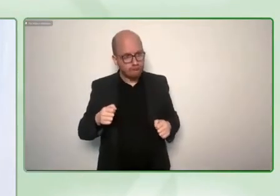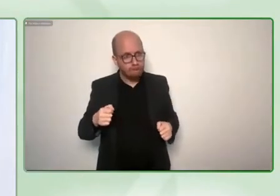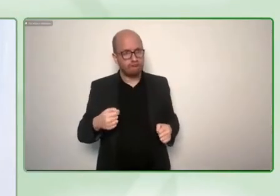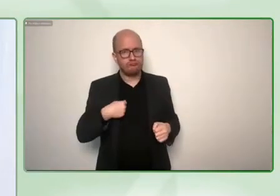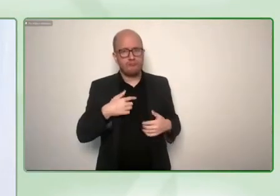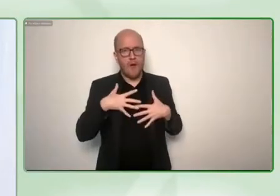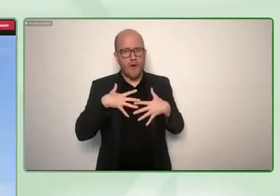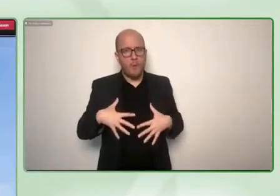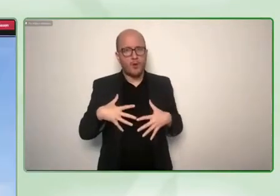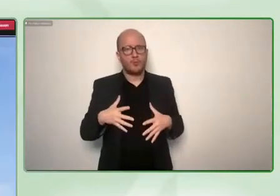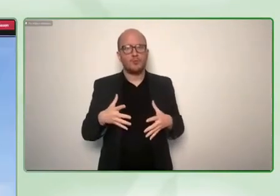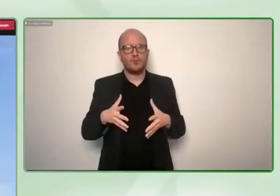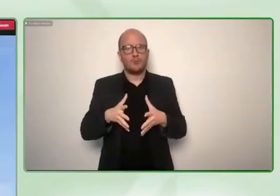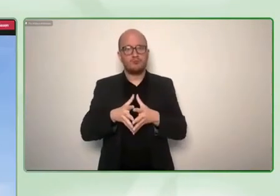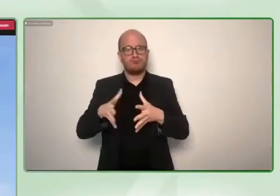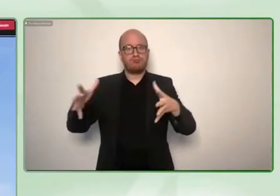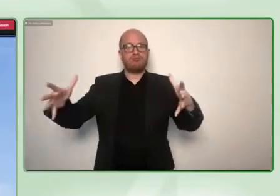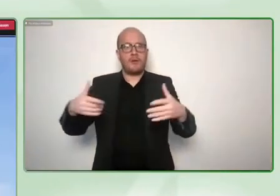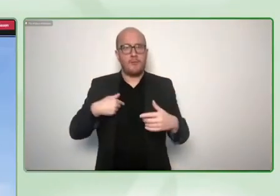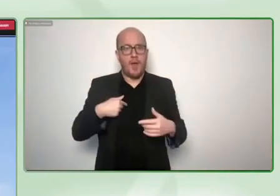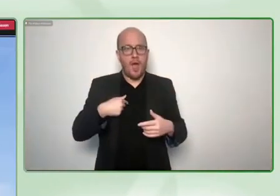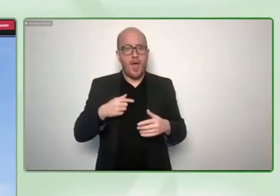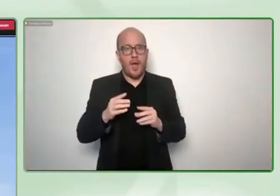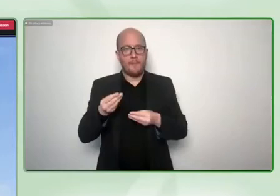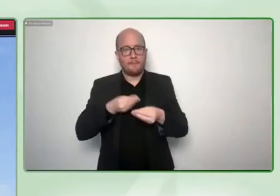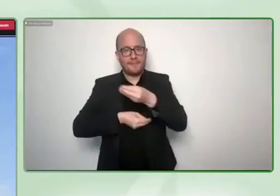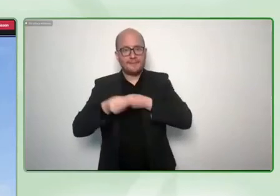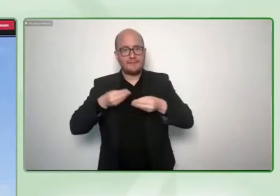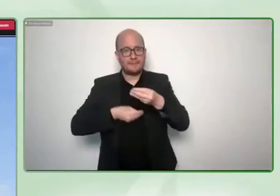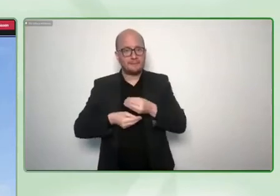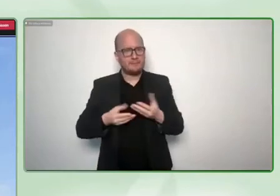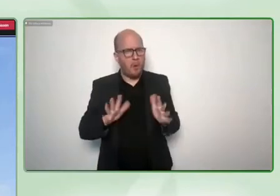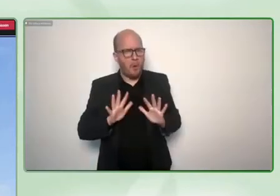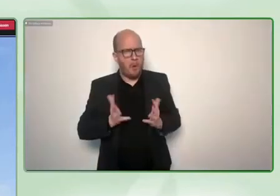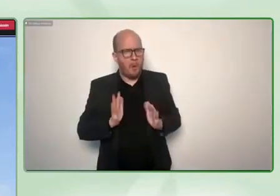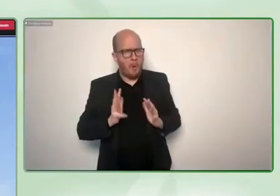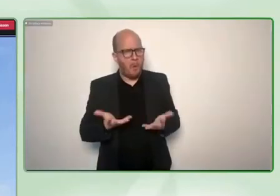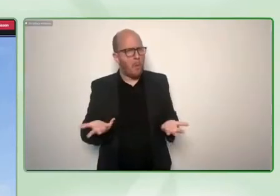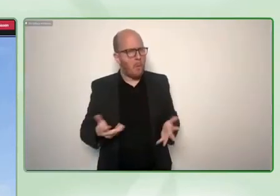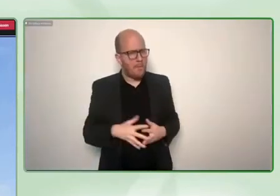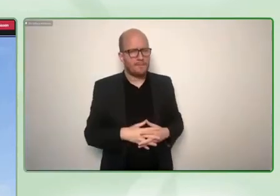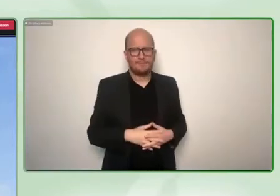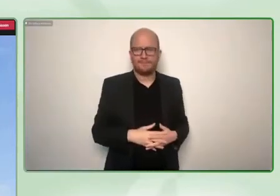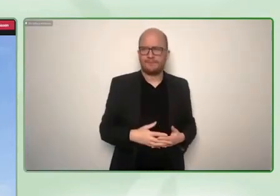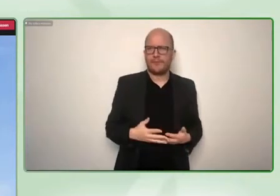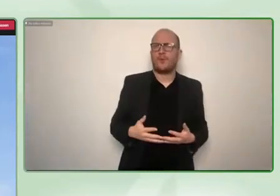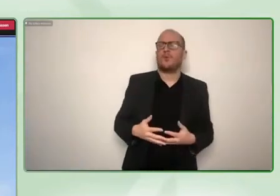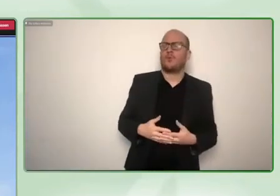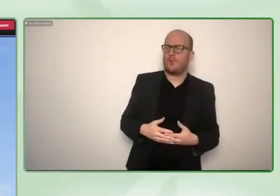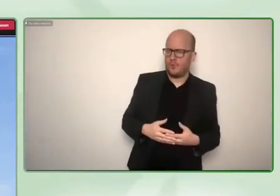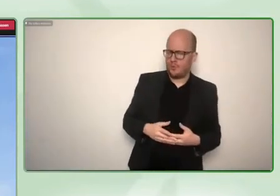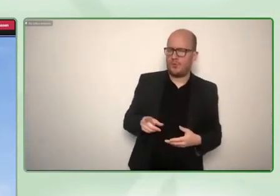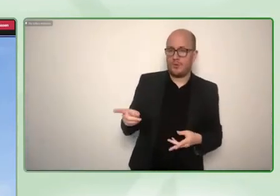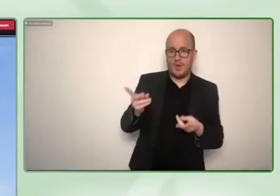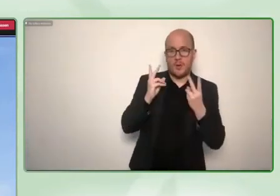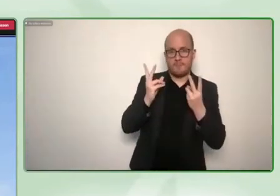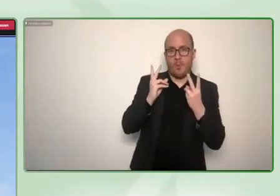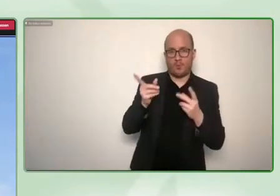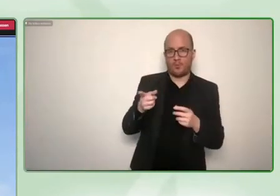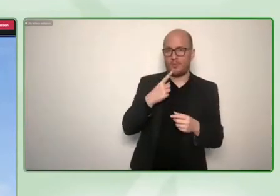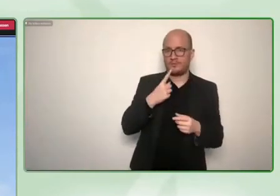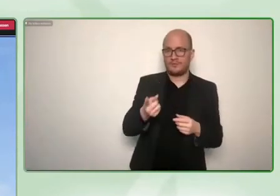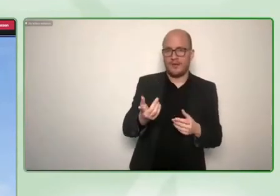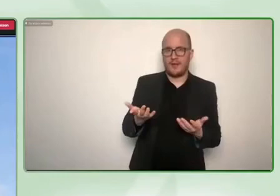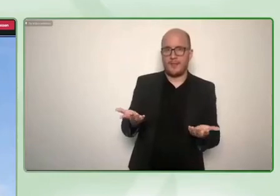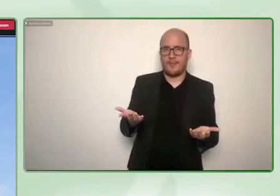i think that's a super important uh remark from your side um i will never forget many years back i